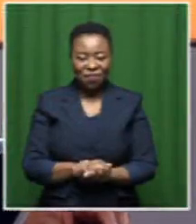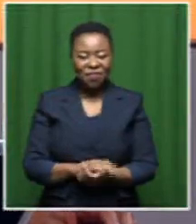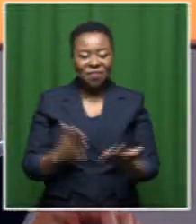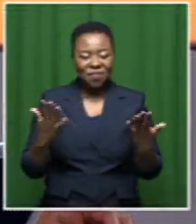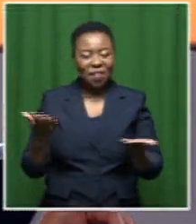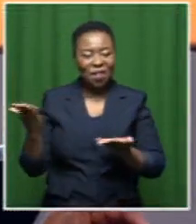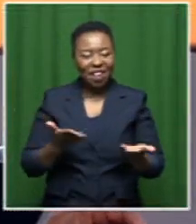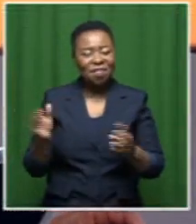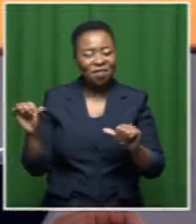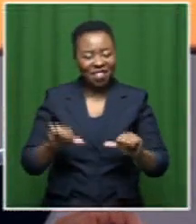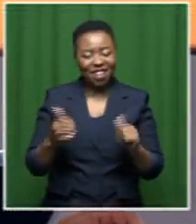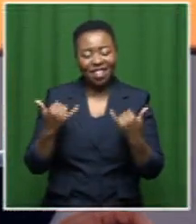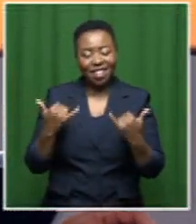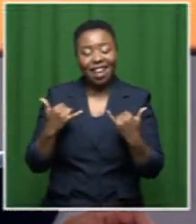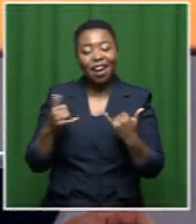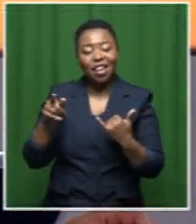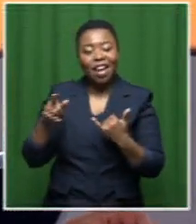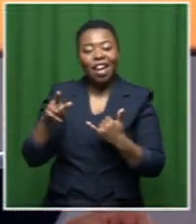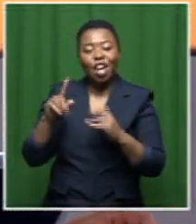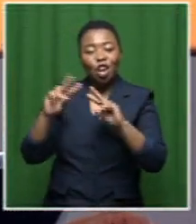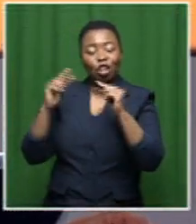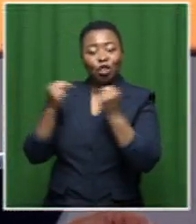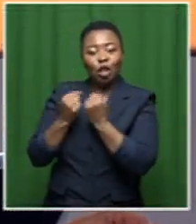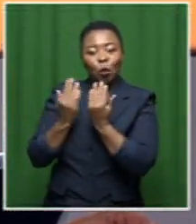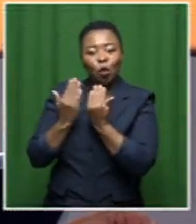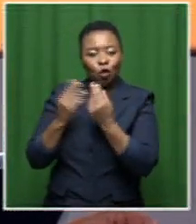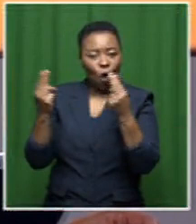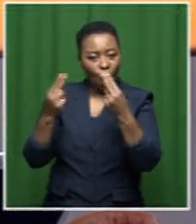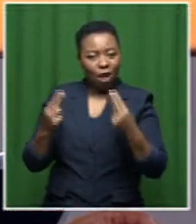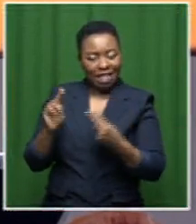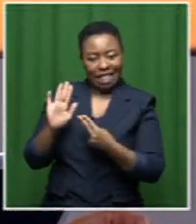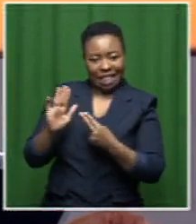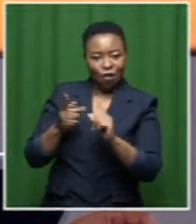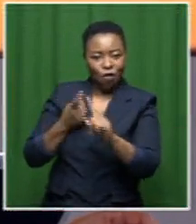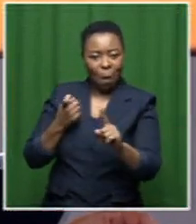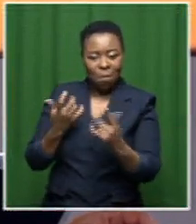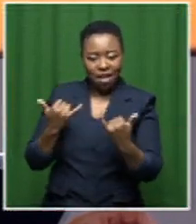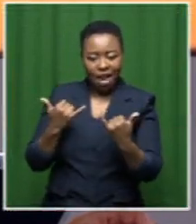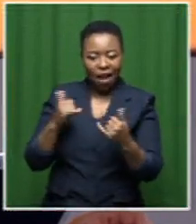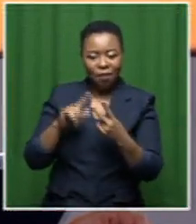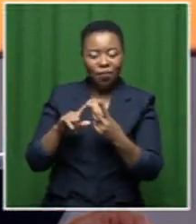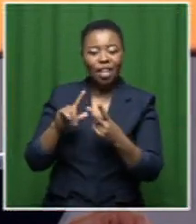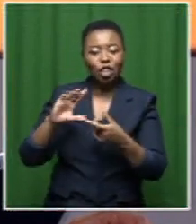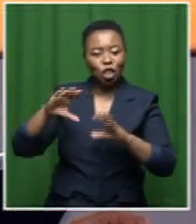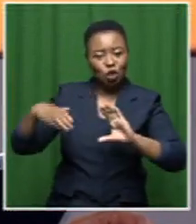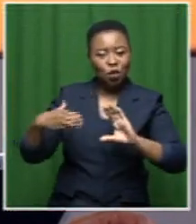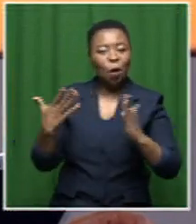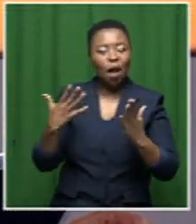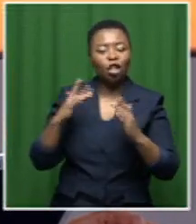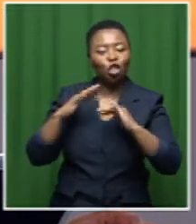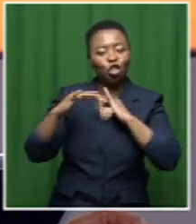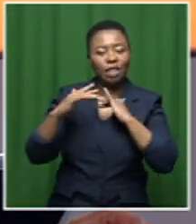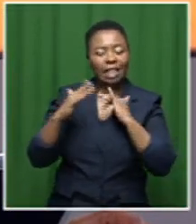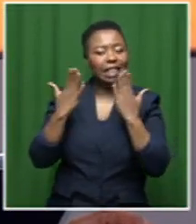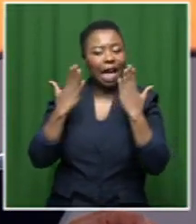welcome back now she is a product of the National School of the Arts and as a BTEC degree in music and jazz studies from